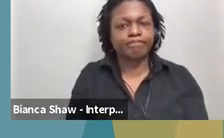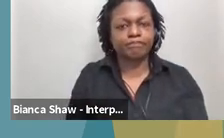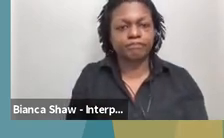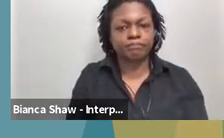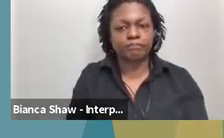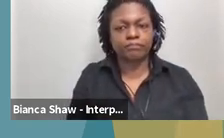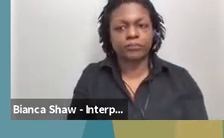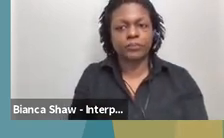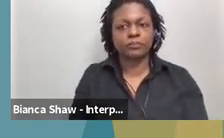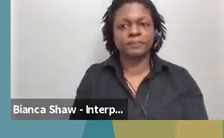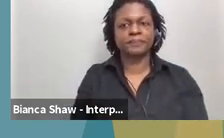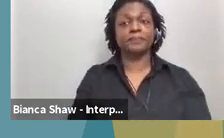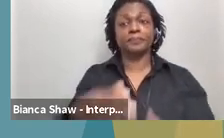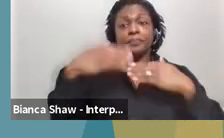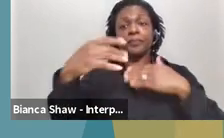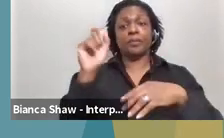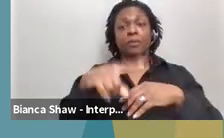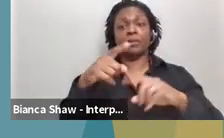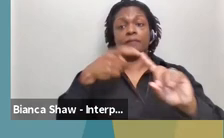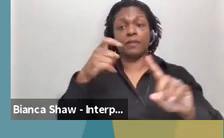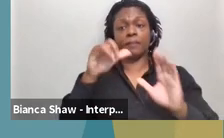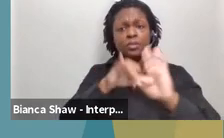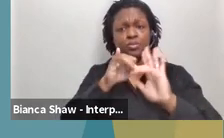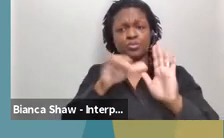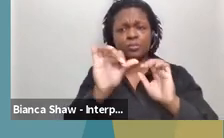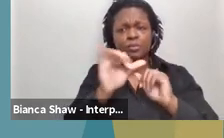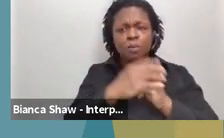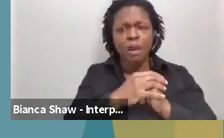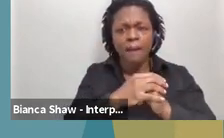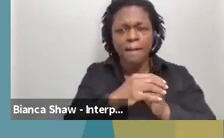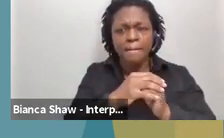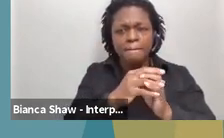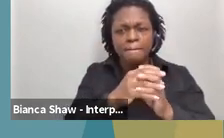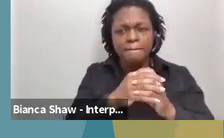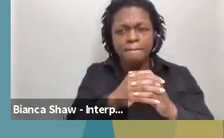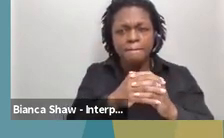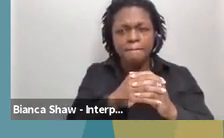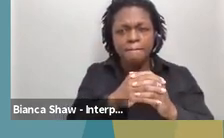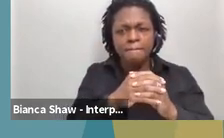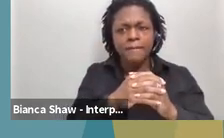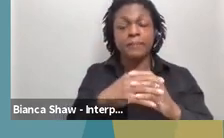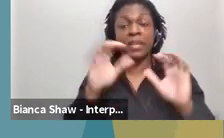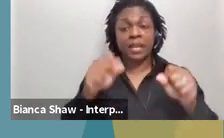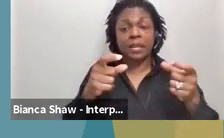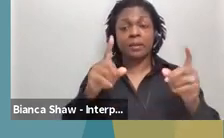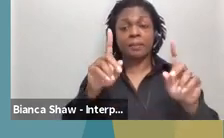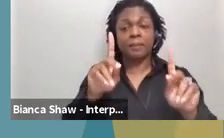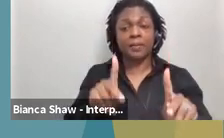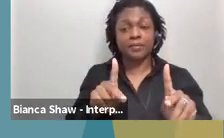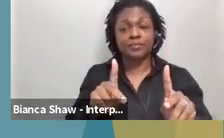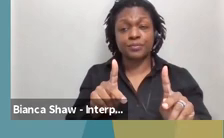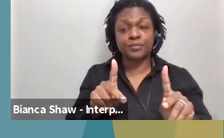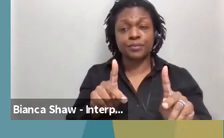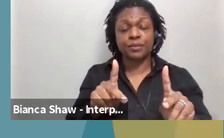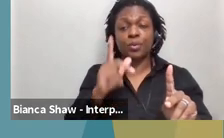Our next question is also from YouTube. Um, can a person receiving waiver service require their